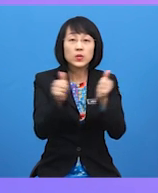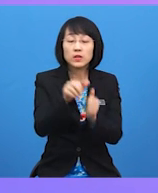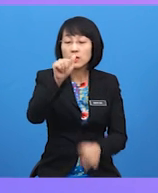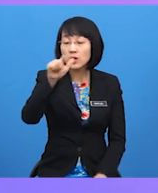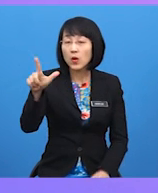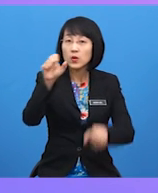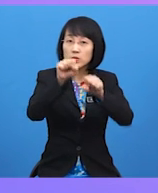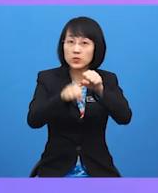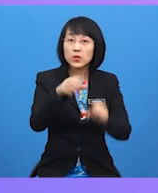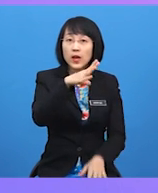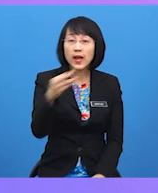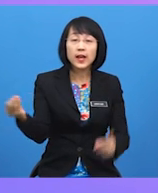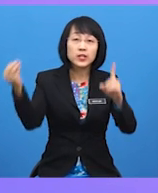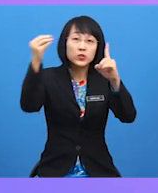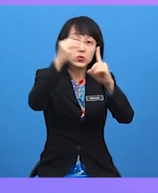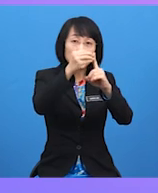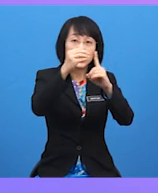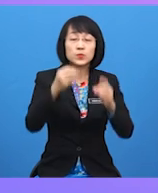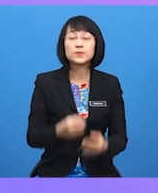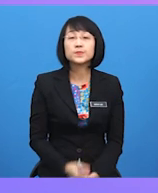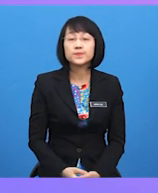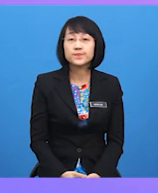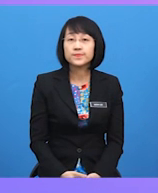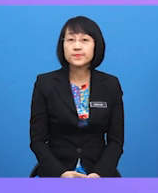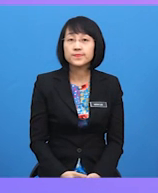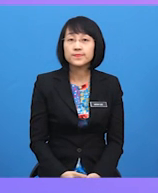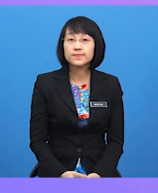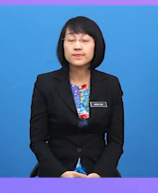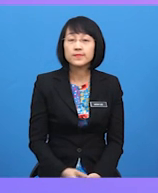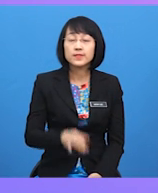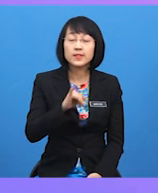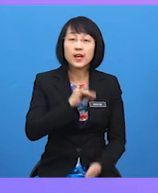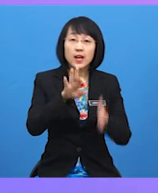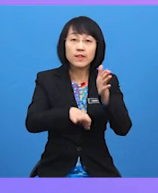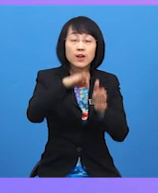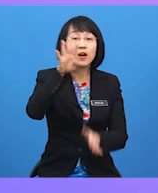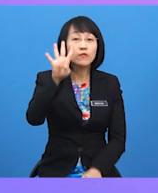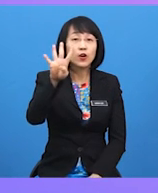and to. Hmm. I found four.